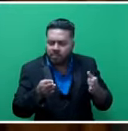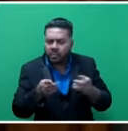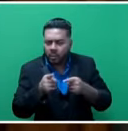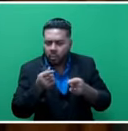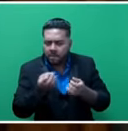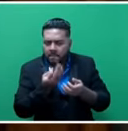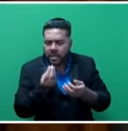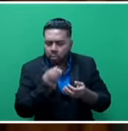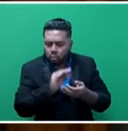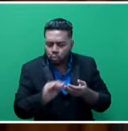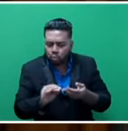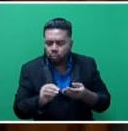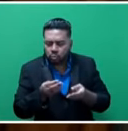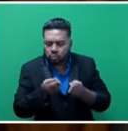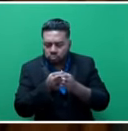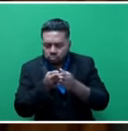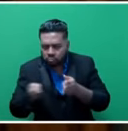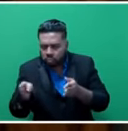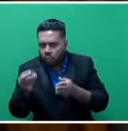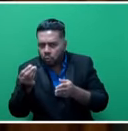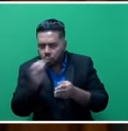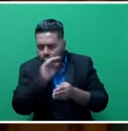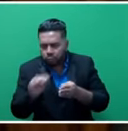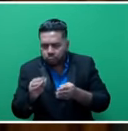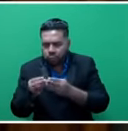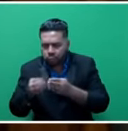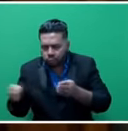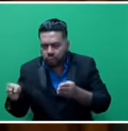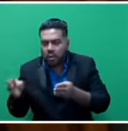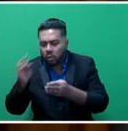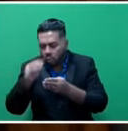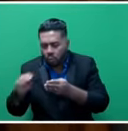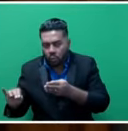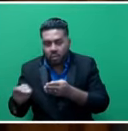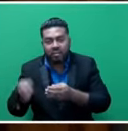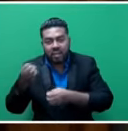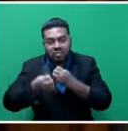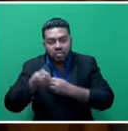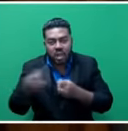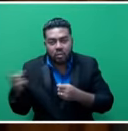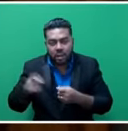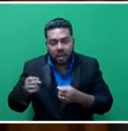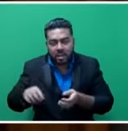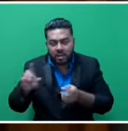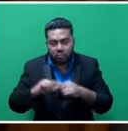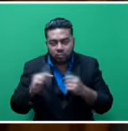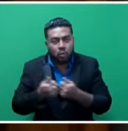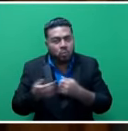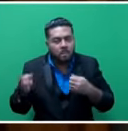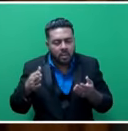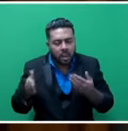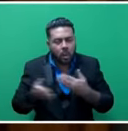finally, the issuing of our completion certificate by a qualified engineer to mark the closure of the project.